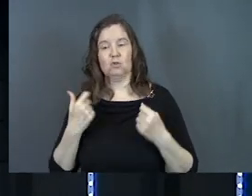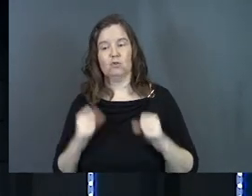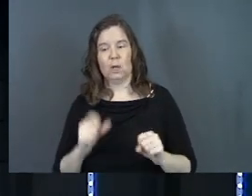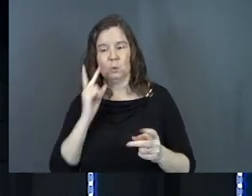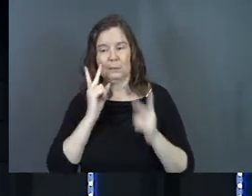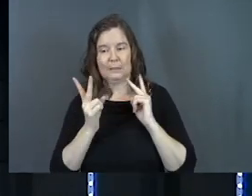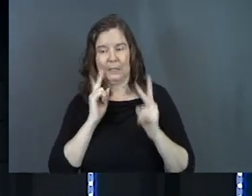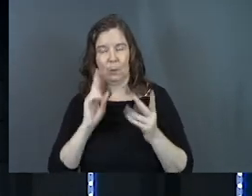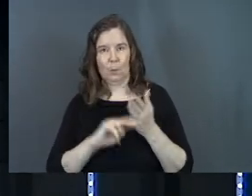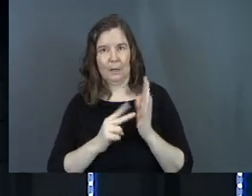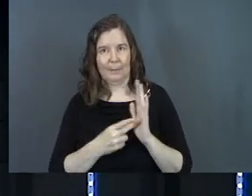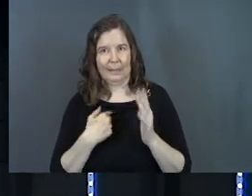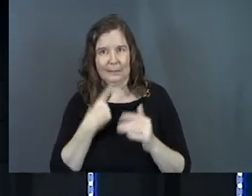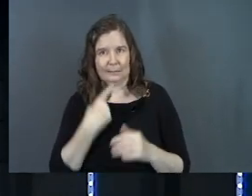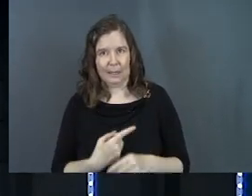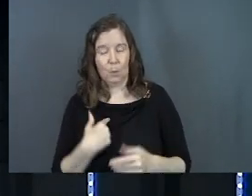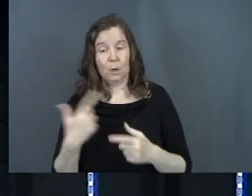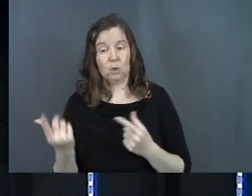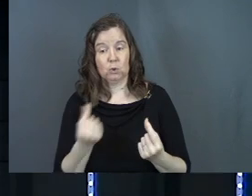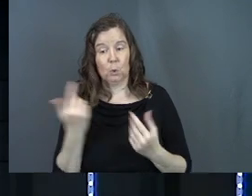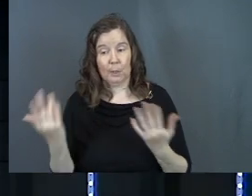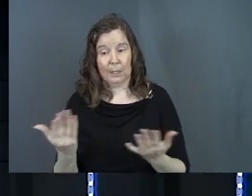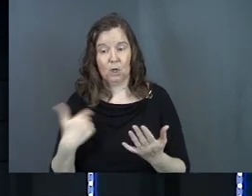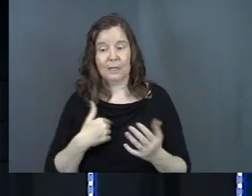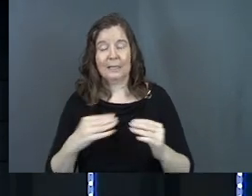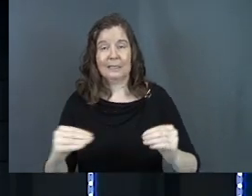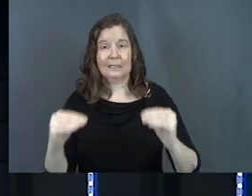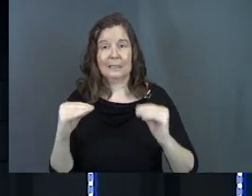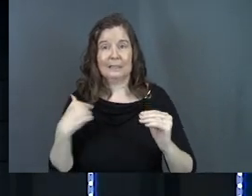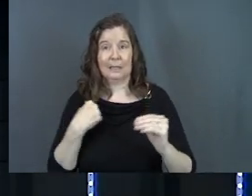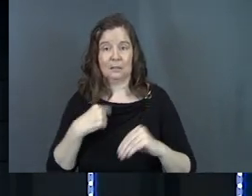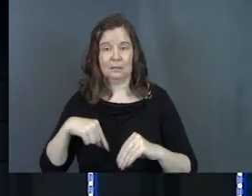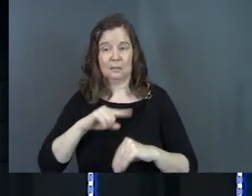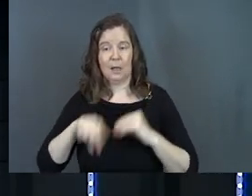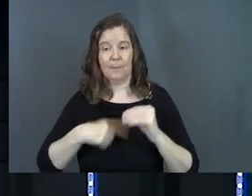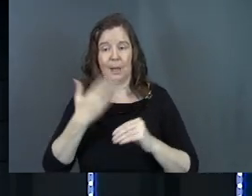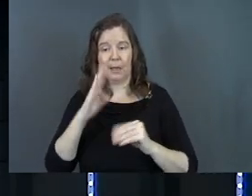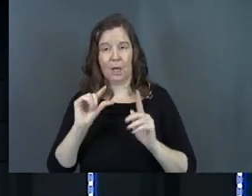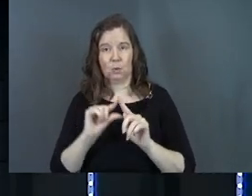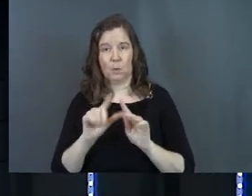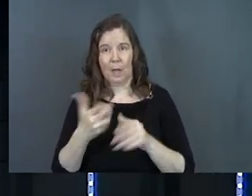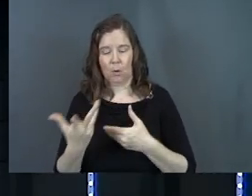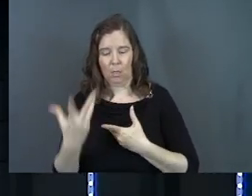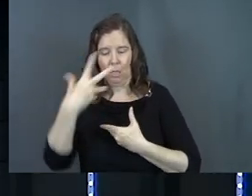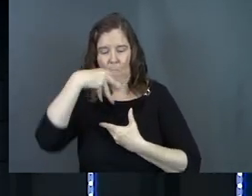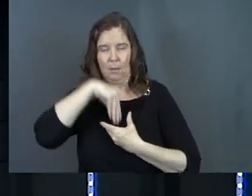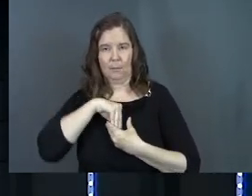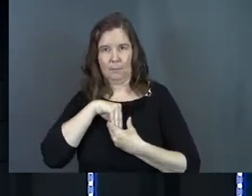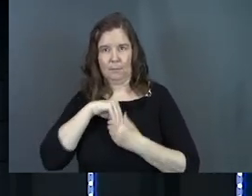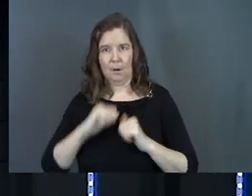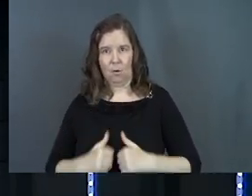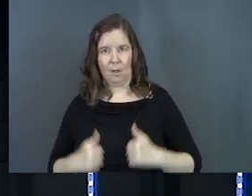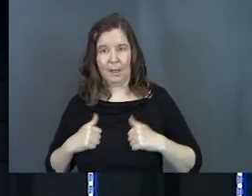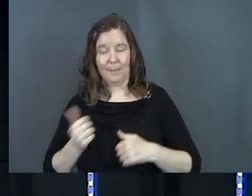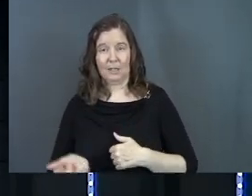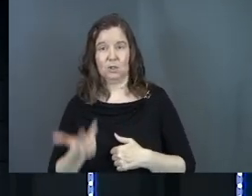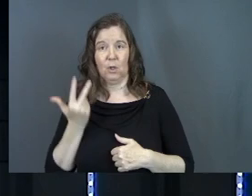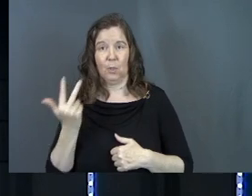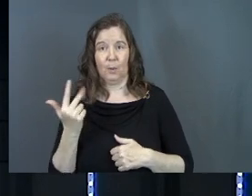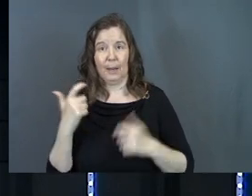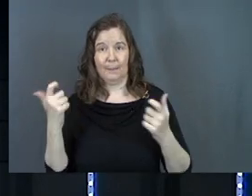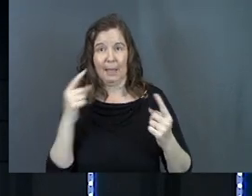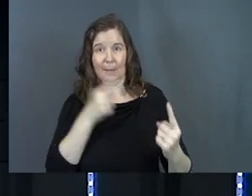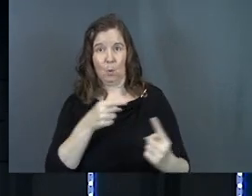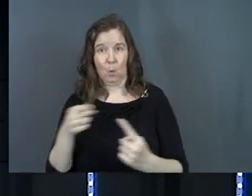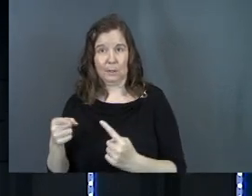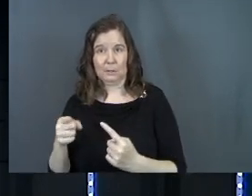you're trying to see what it is that he's saying. What he's doing here is he's teaching us about God's word and how to take it into our lives. And he makes three big